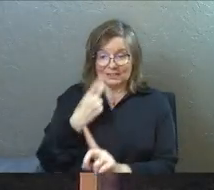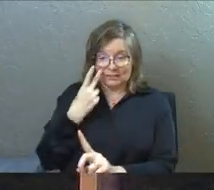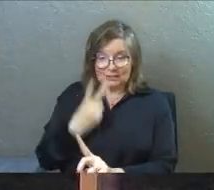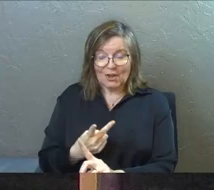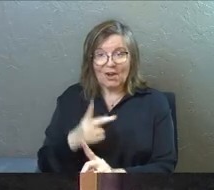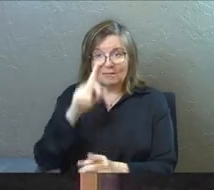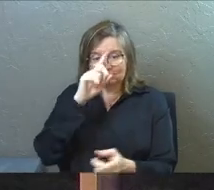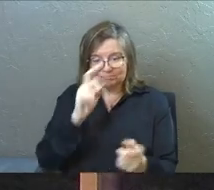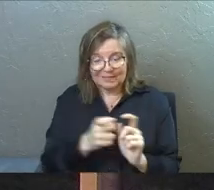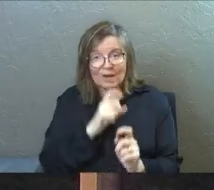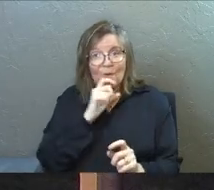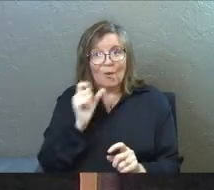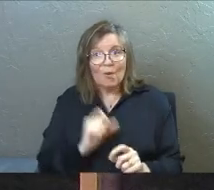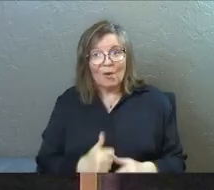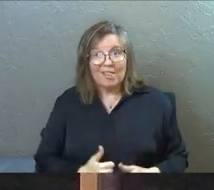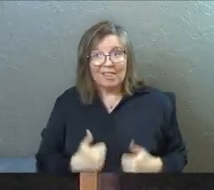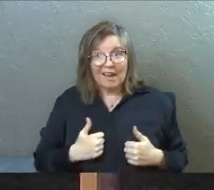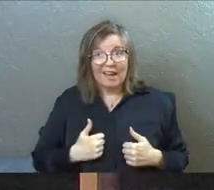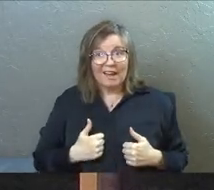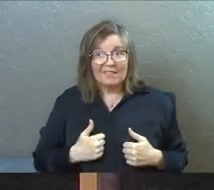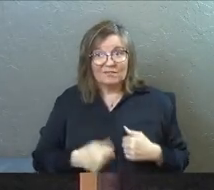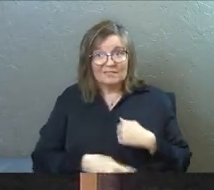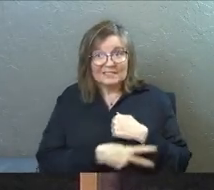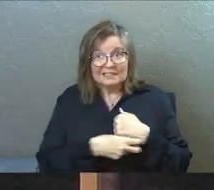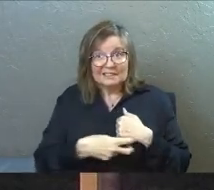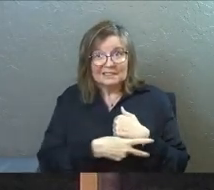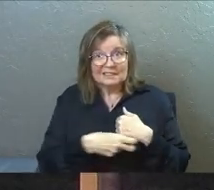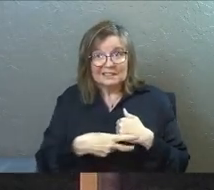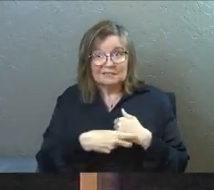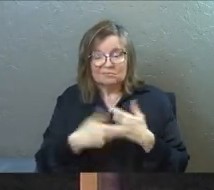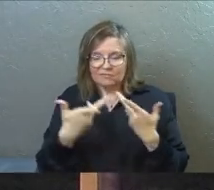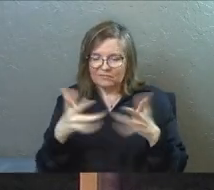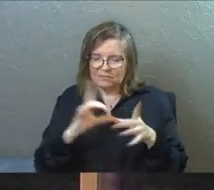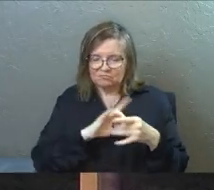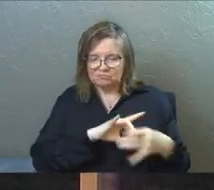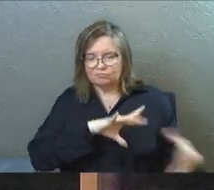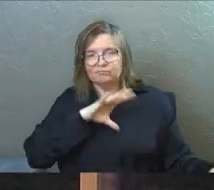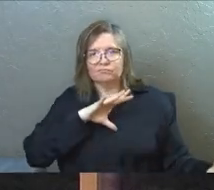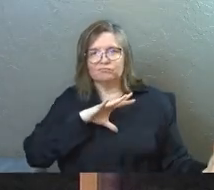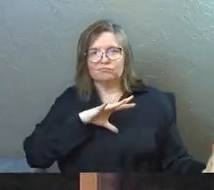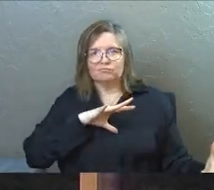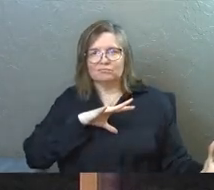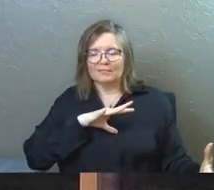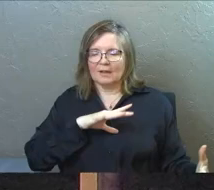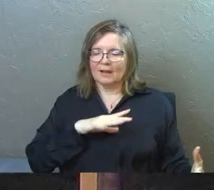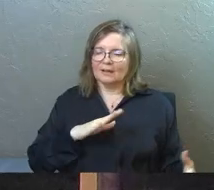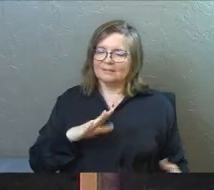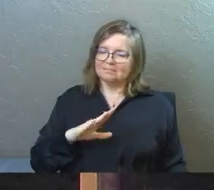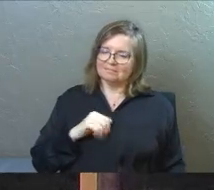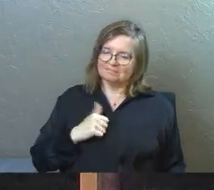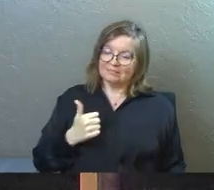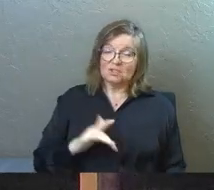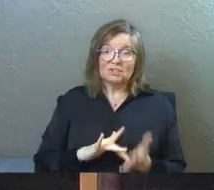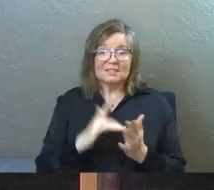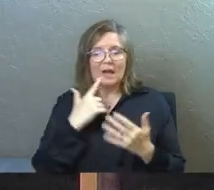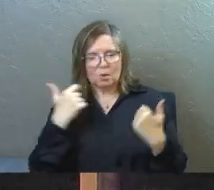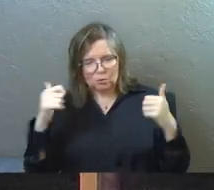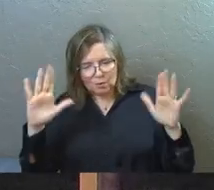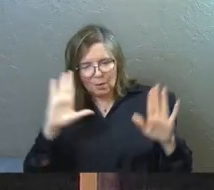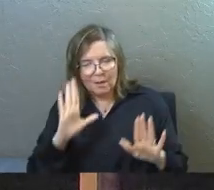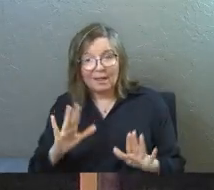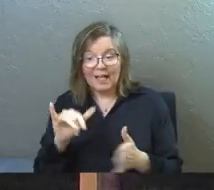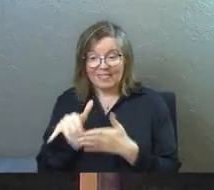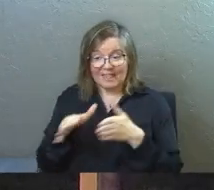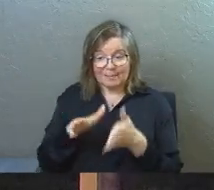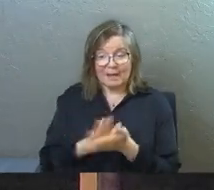saw that he had turned from his own old life. He left his pig pen. He's like, Jesus, I'll surrender to you. And